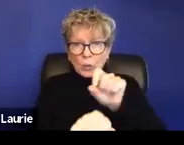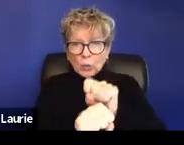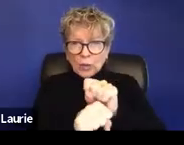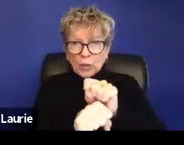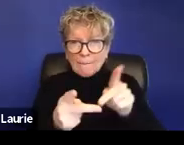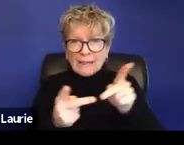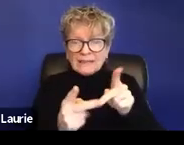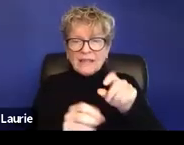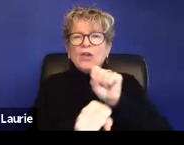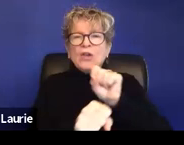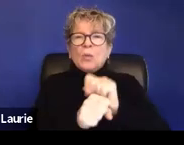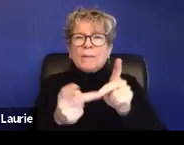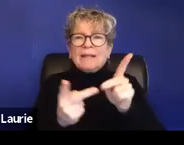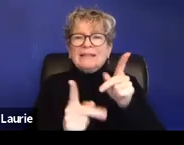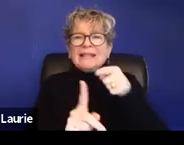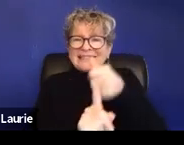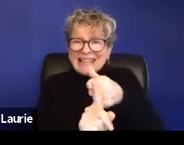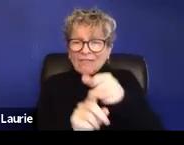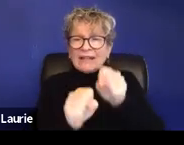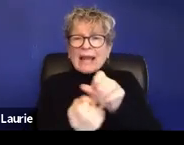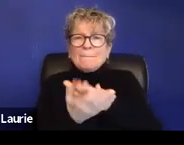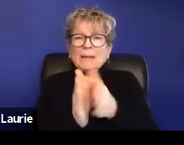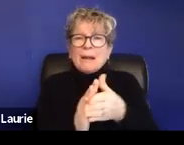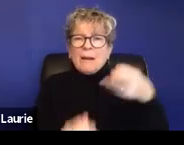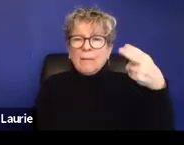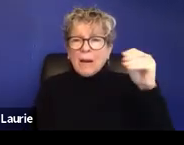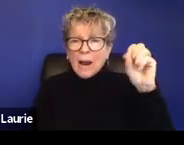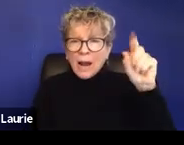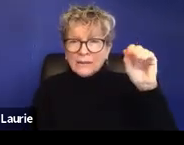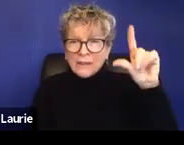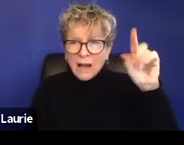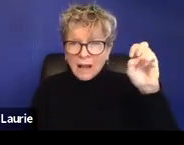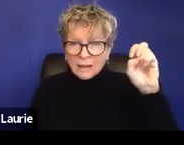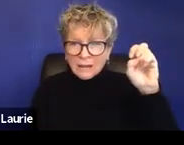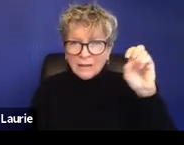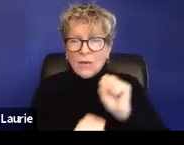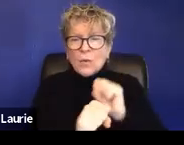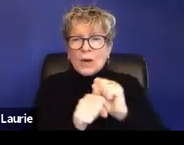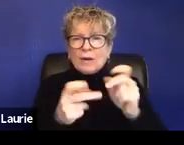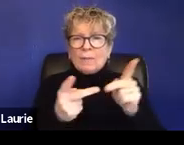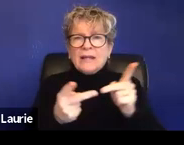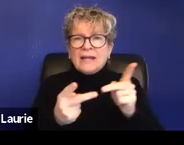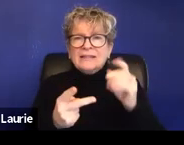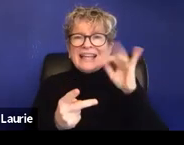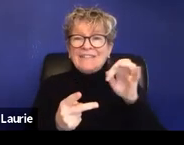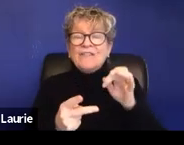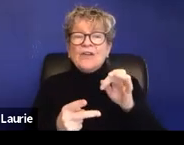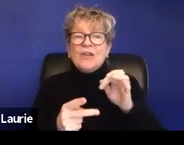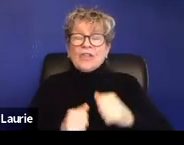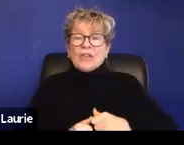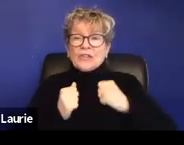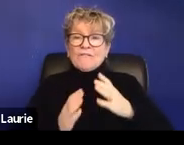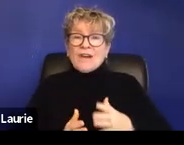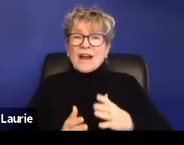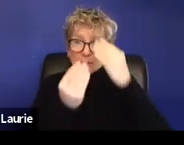hostile work environment if a survivor ends up sharing, um, that they have experience or that they're going through DV,